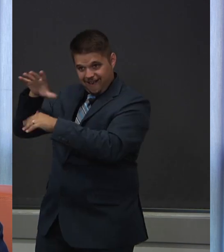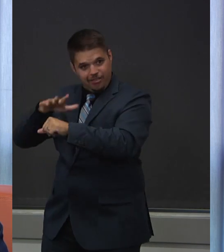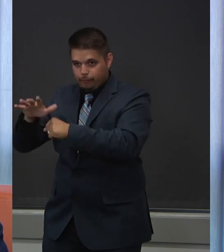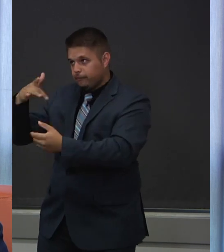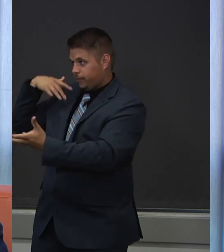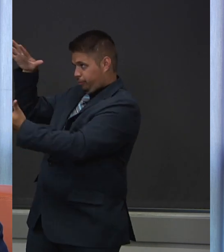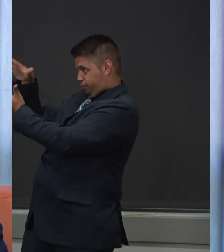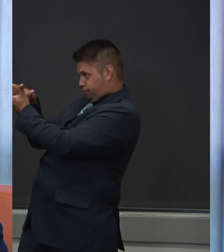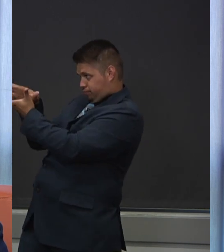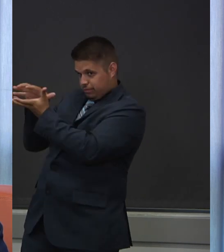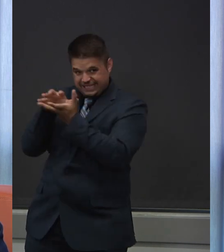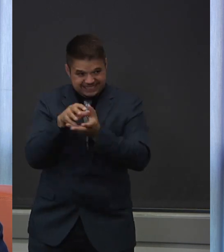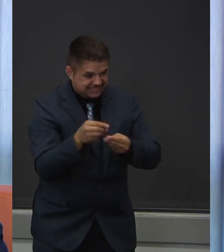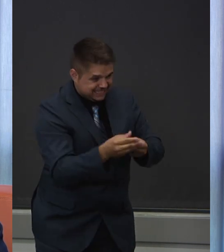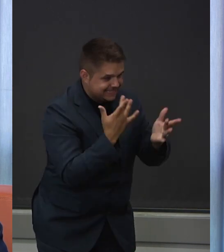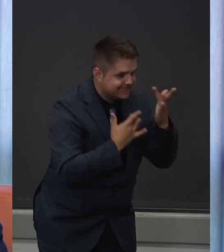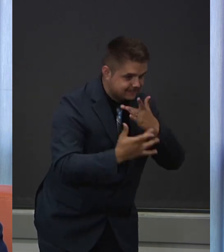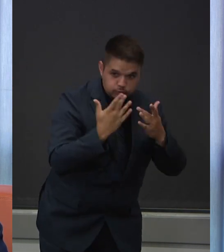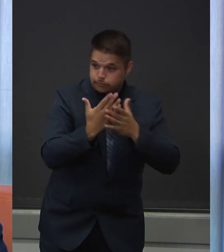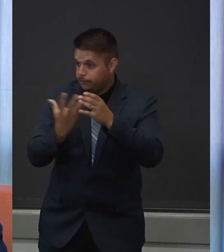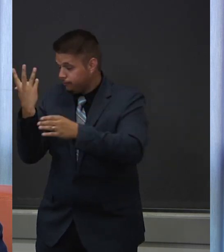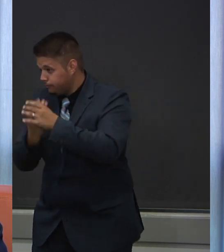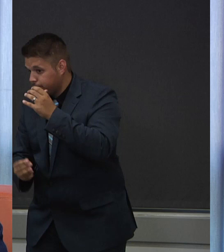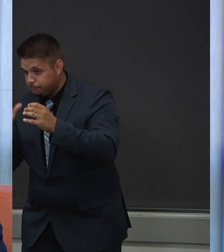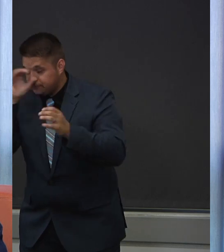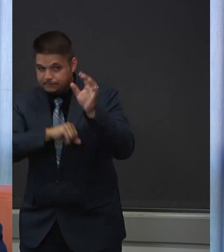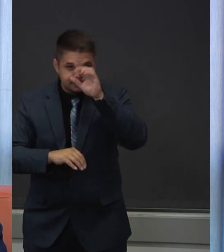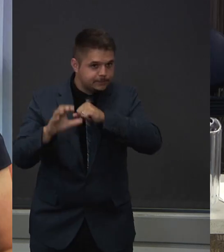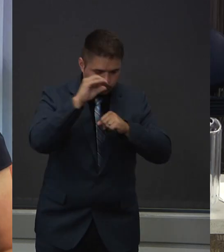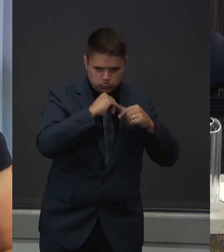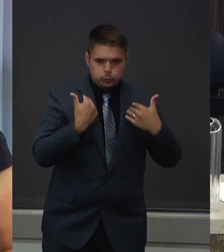big things we're working on right now to make sure people can get tested.